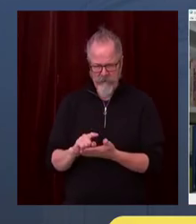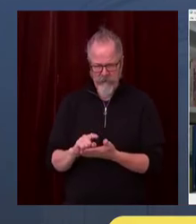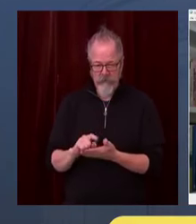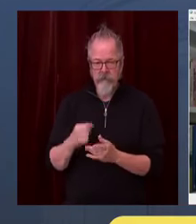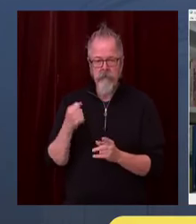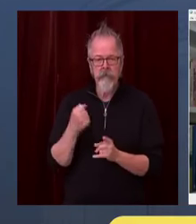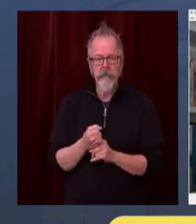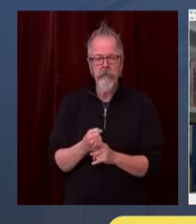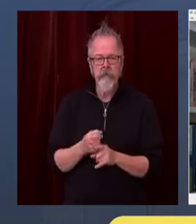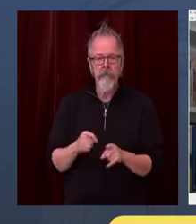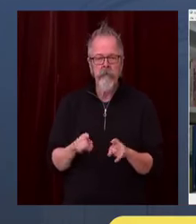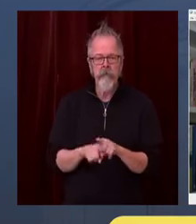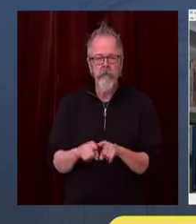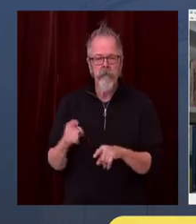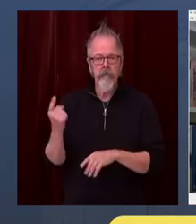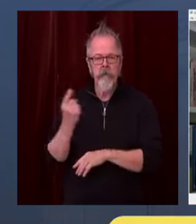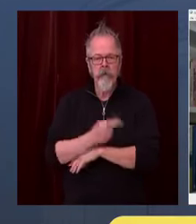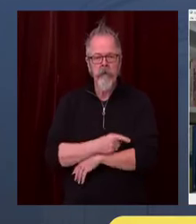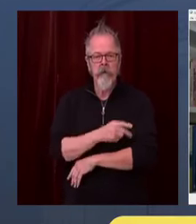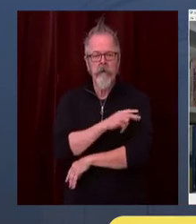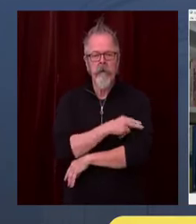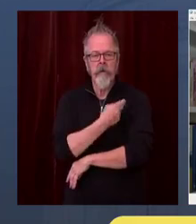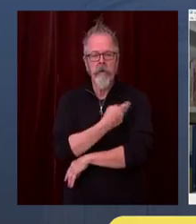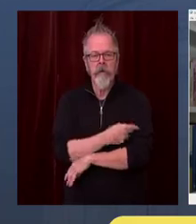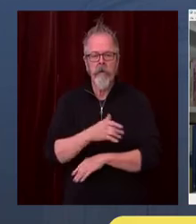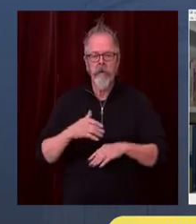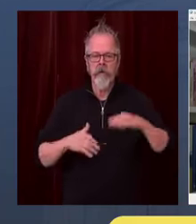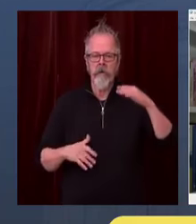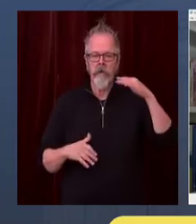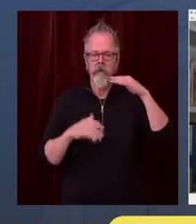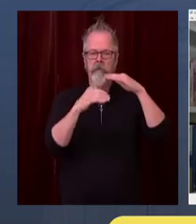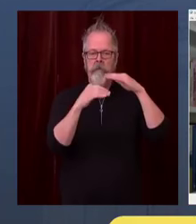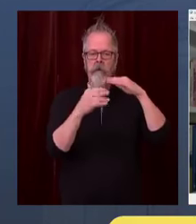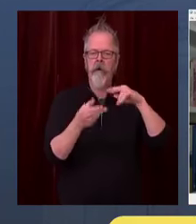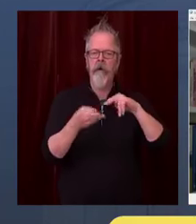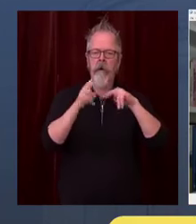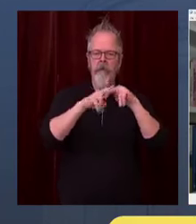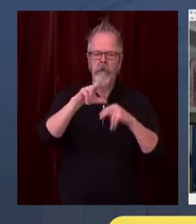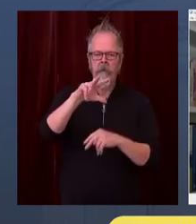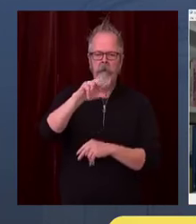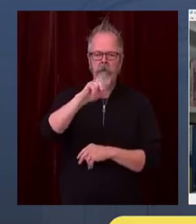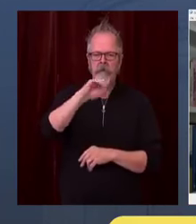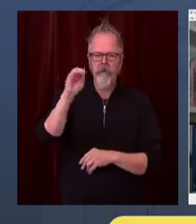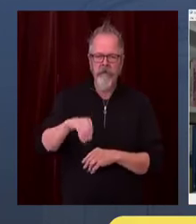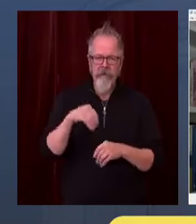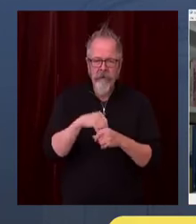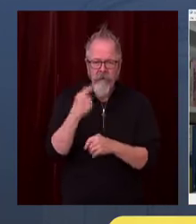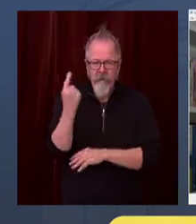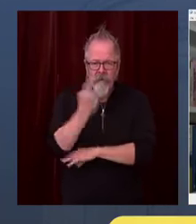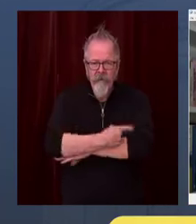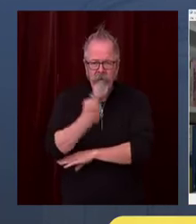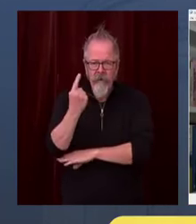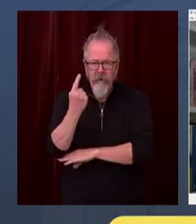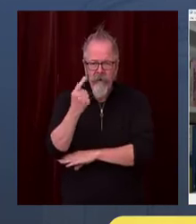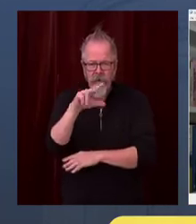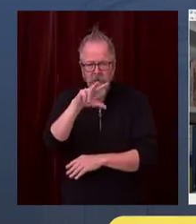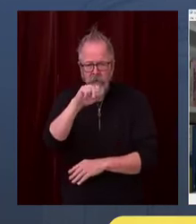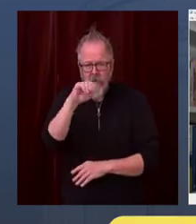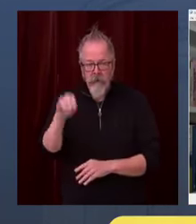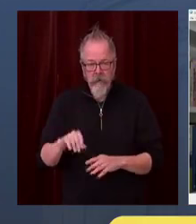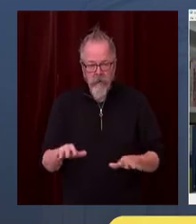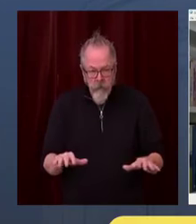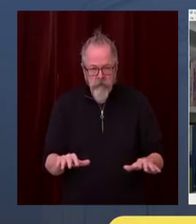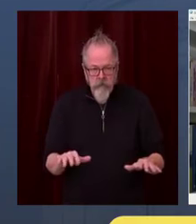are now twice as many people in local hospitals with COVID-19 as there were just a month ago. This